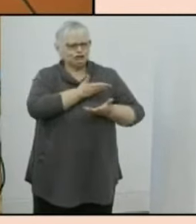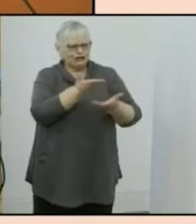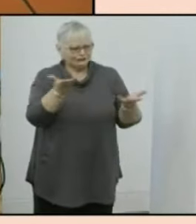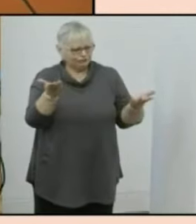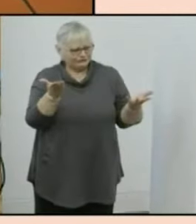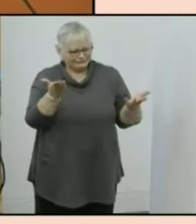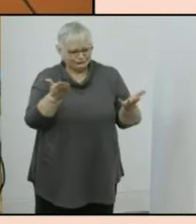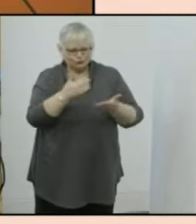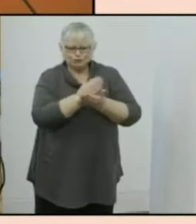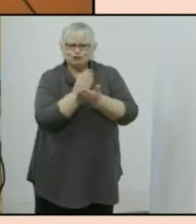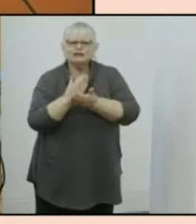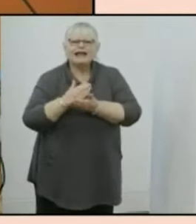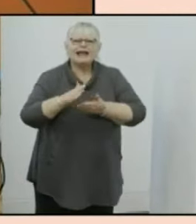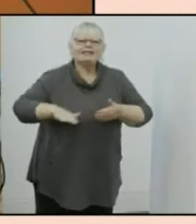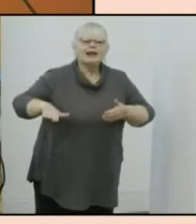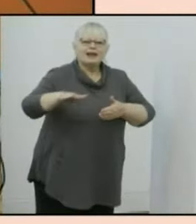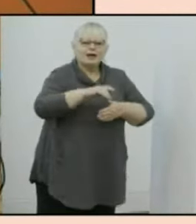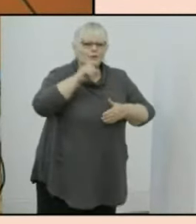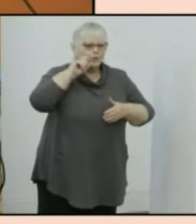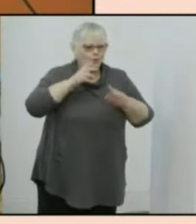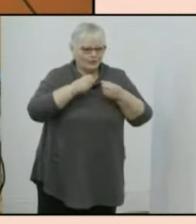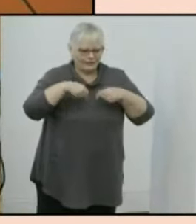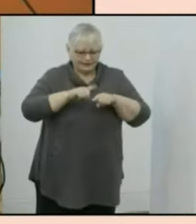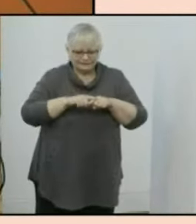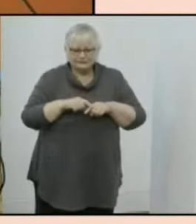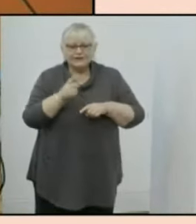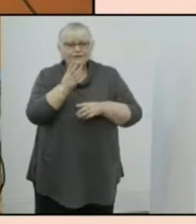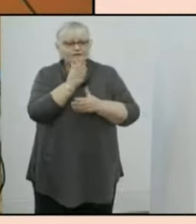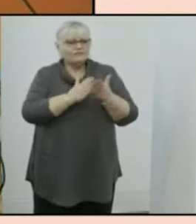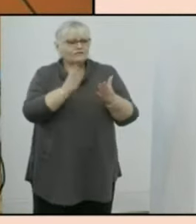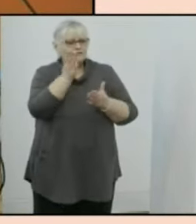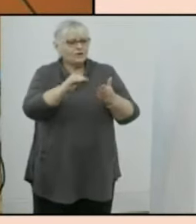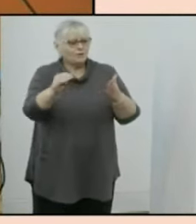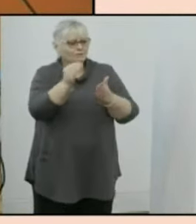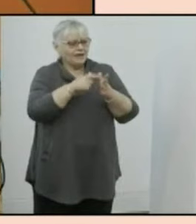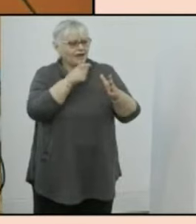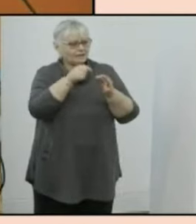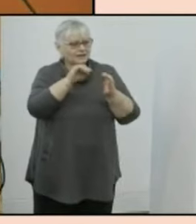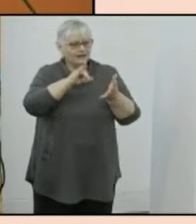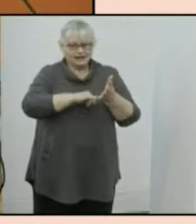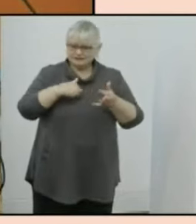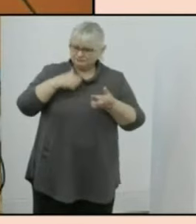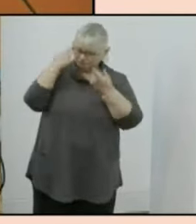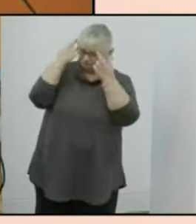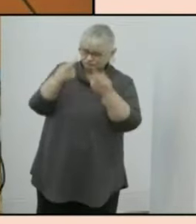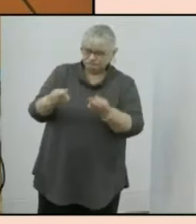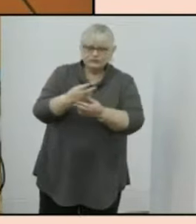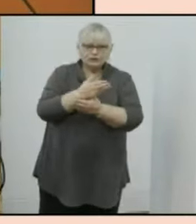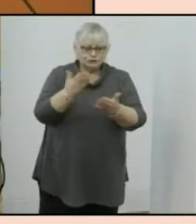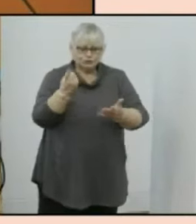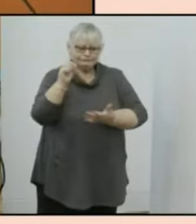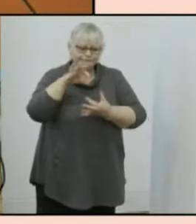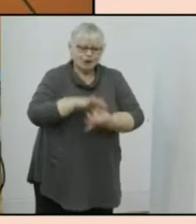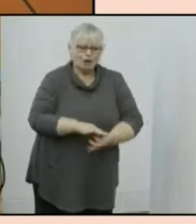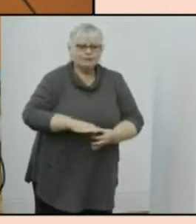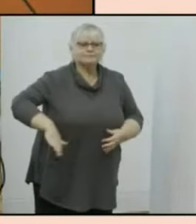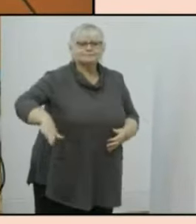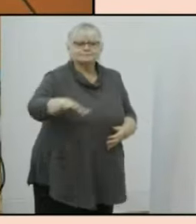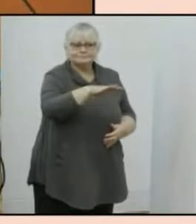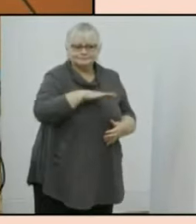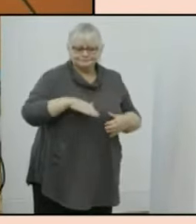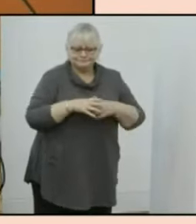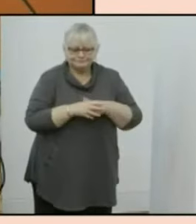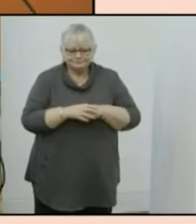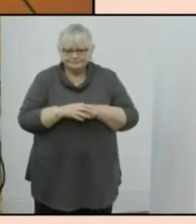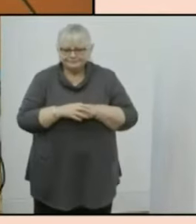waters with us on behalf of the australian bureau of statistics can i also pay my respects to the traditional custodians of these